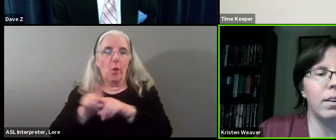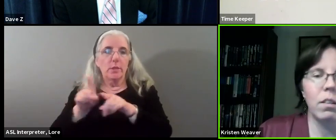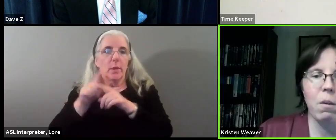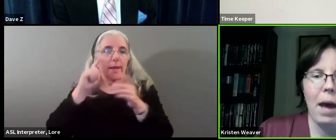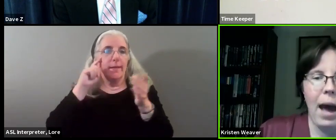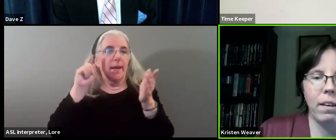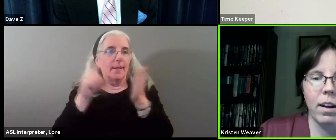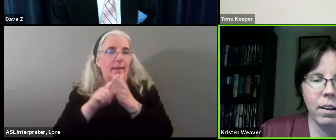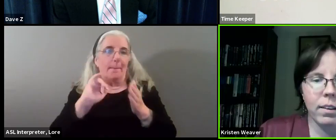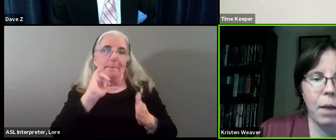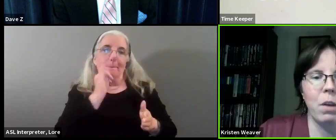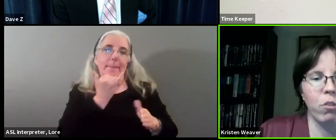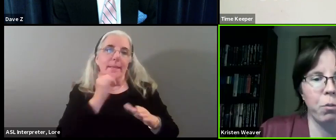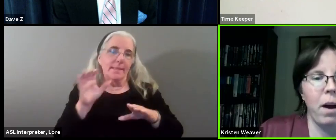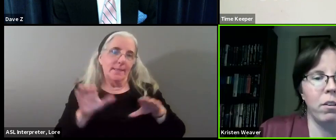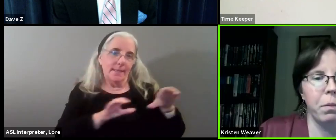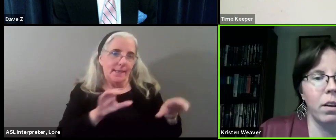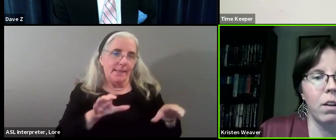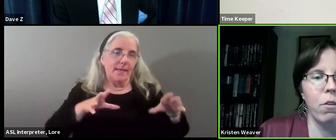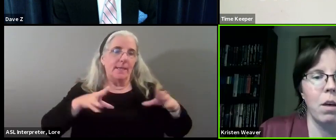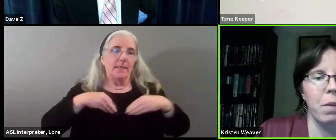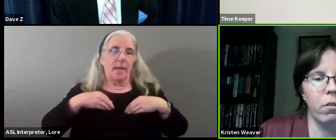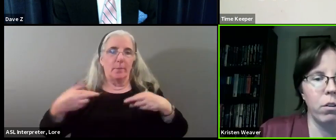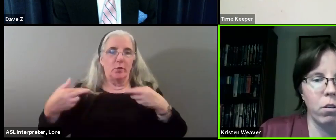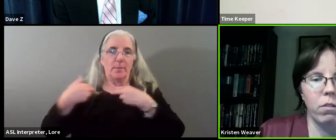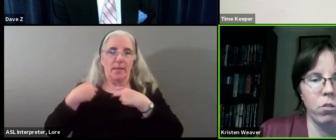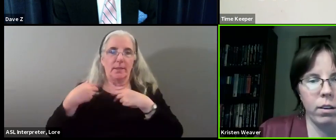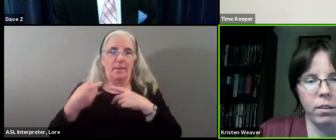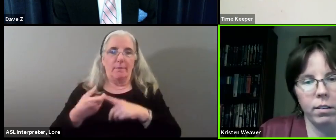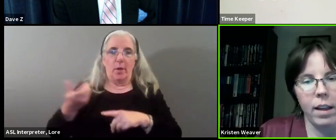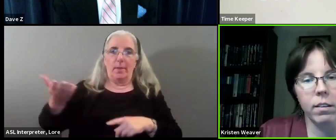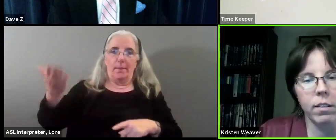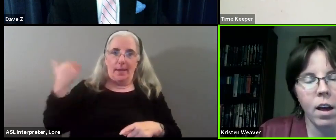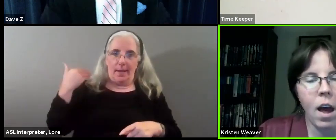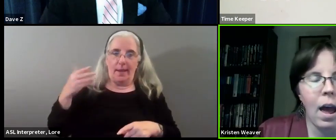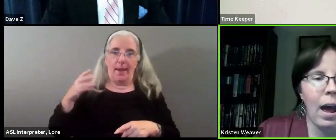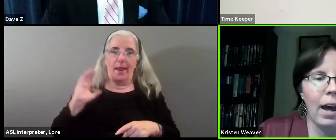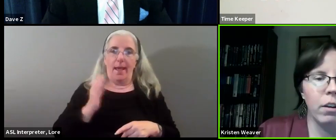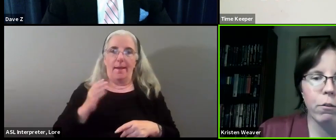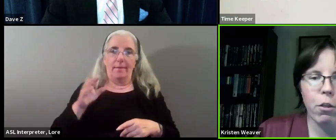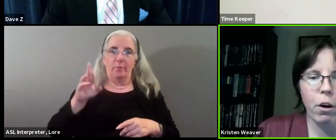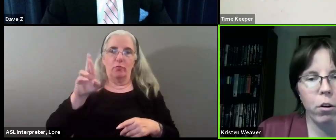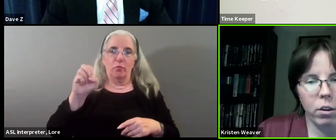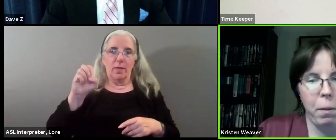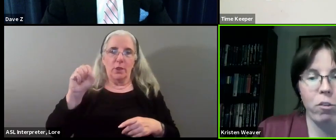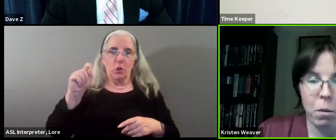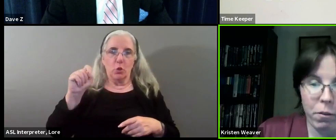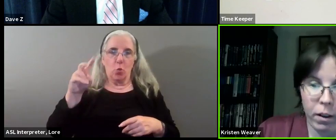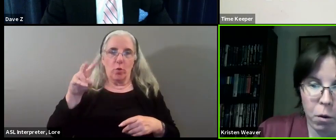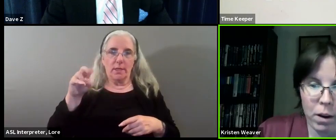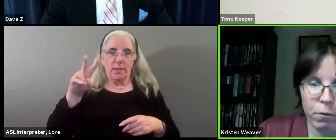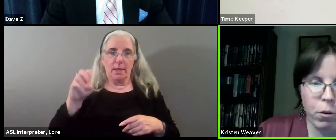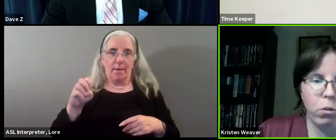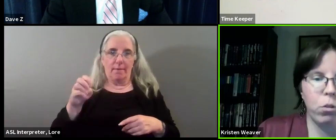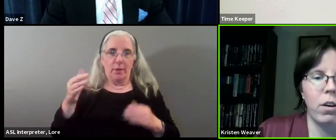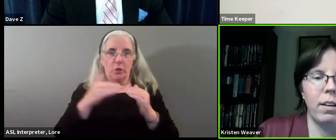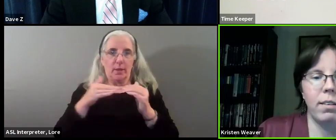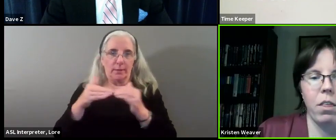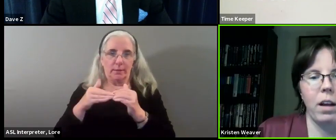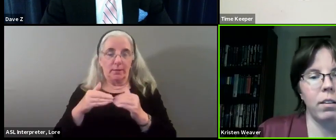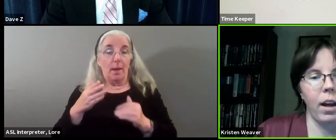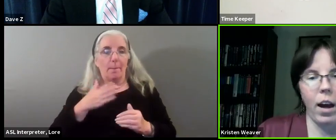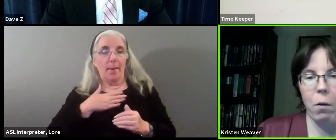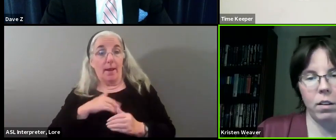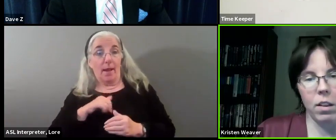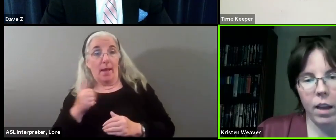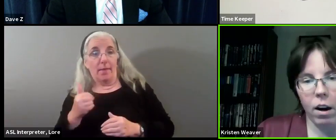the misdeeds of the past and accepting responsibility for them in a restorative justice sense. And for those, especially my fellow white folks who try to